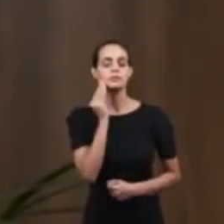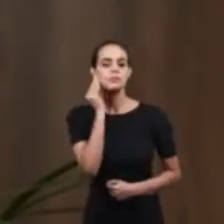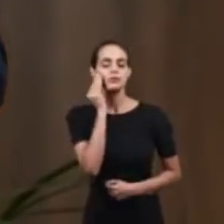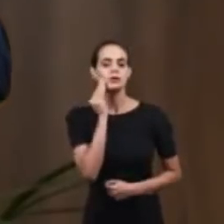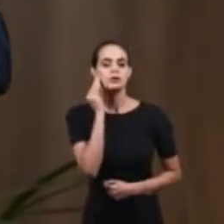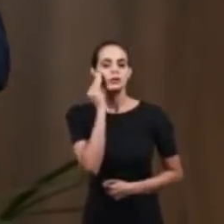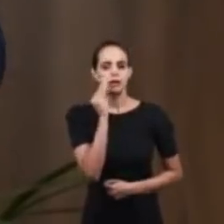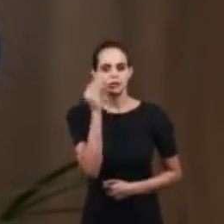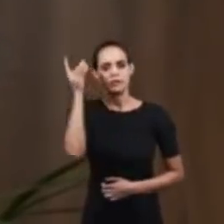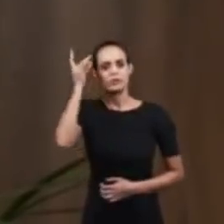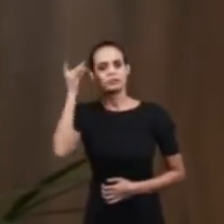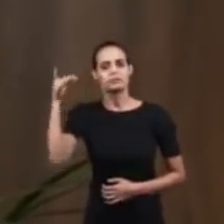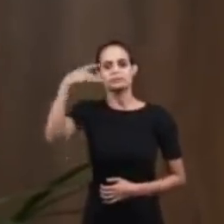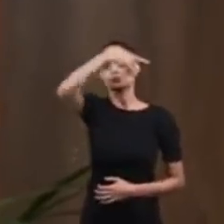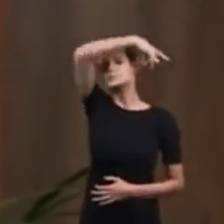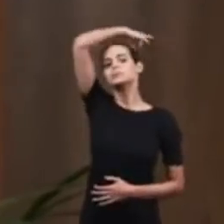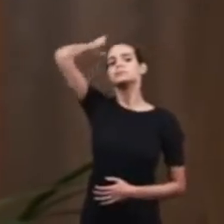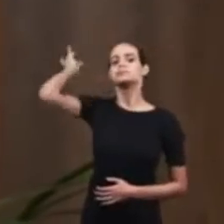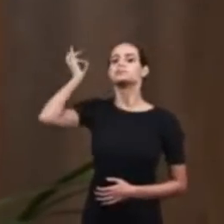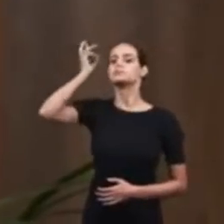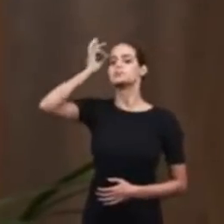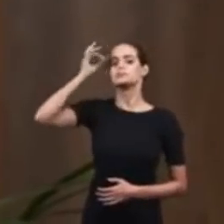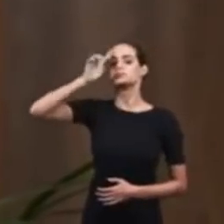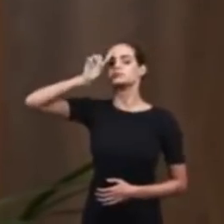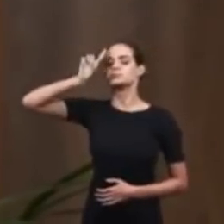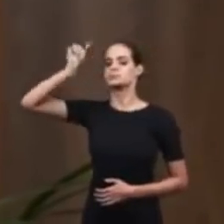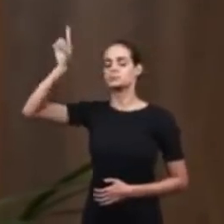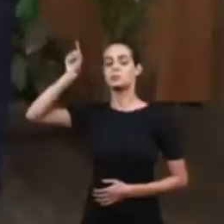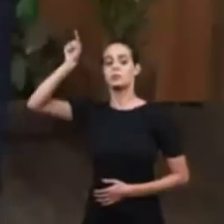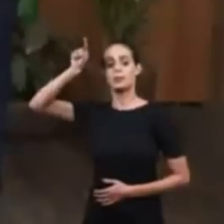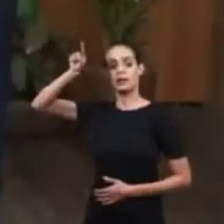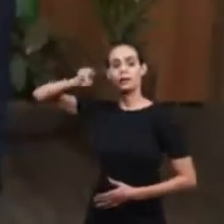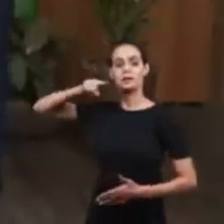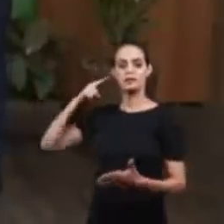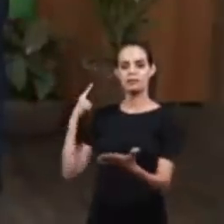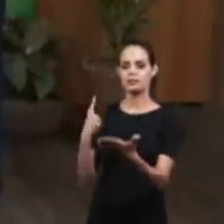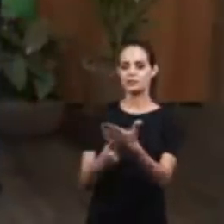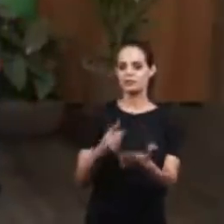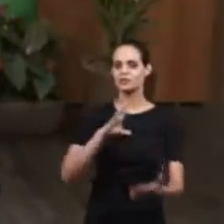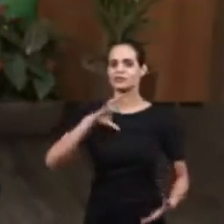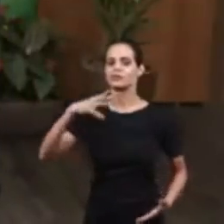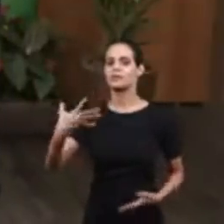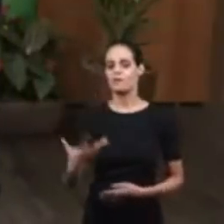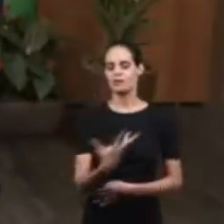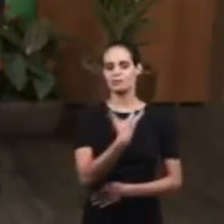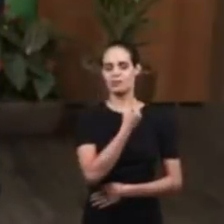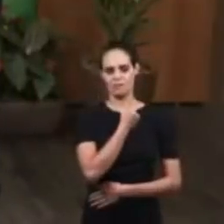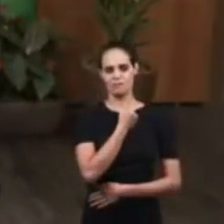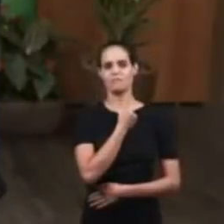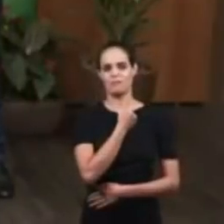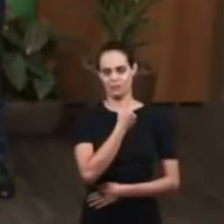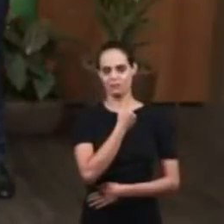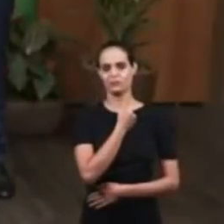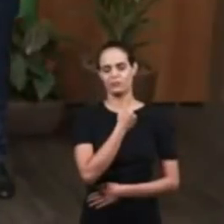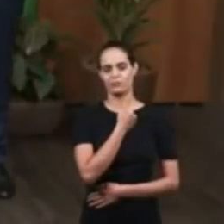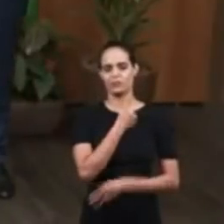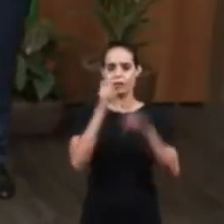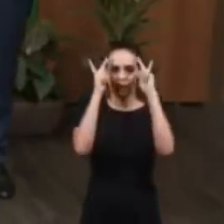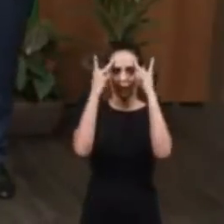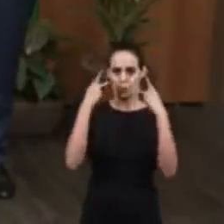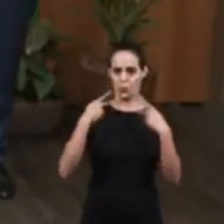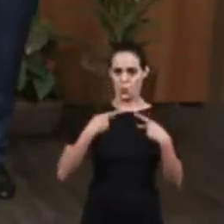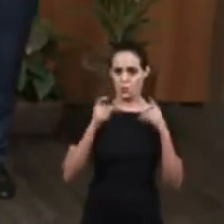Spirit. The deposit of salvation. Man can even